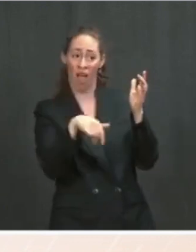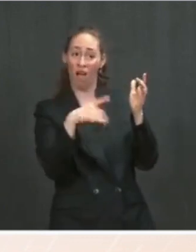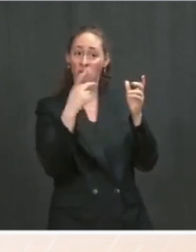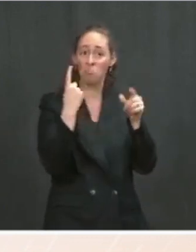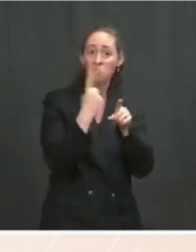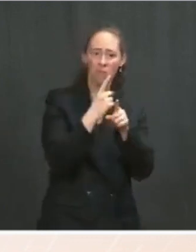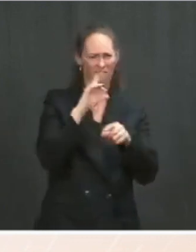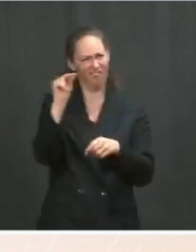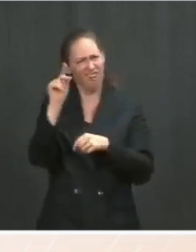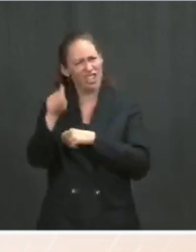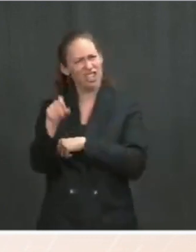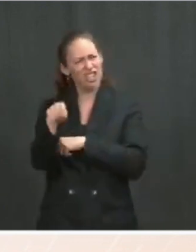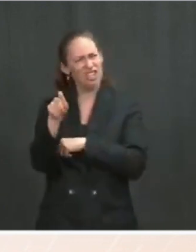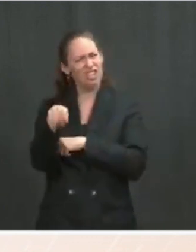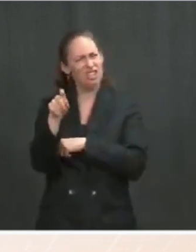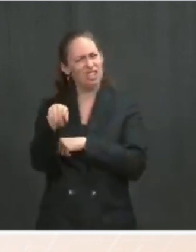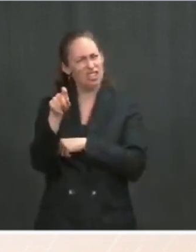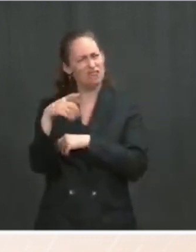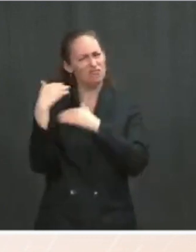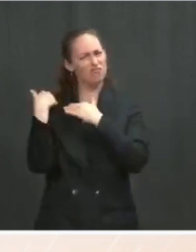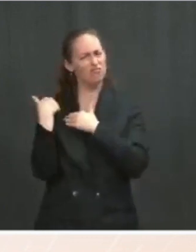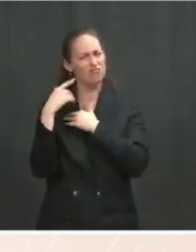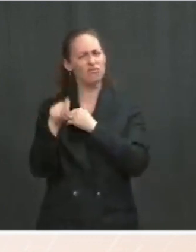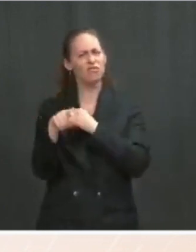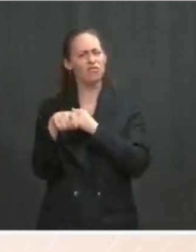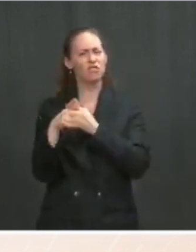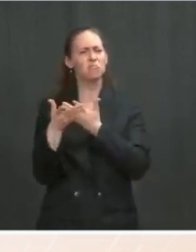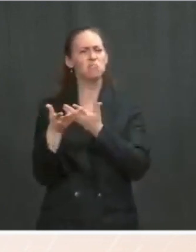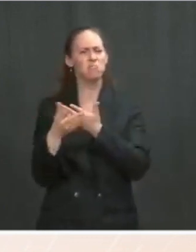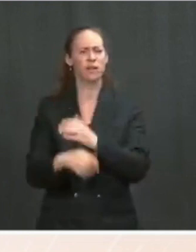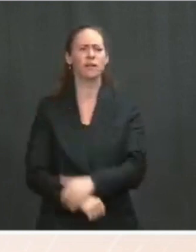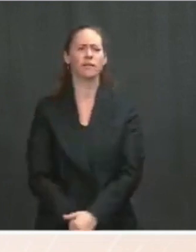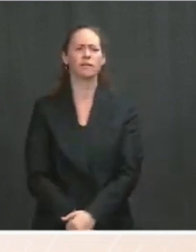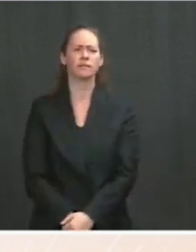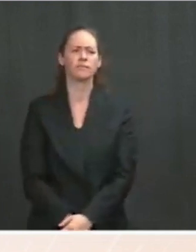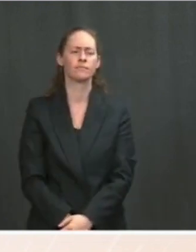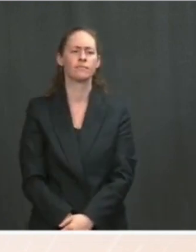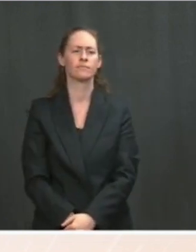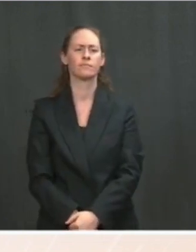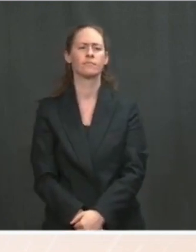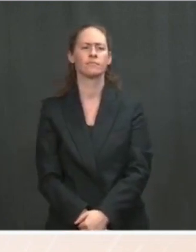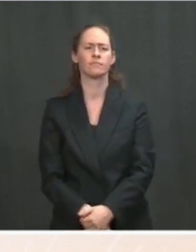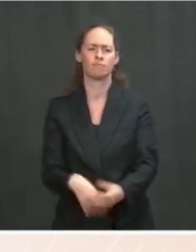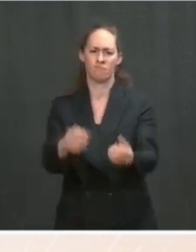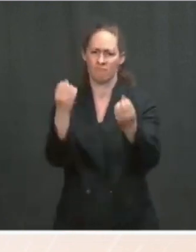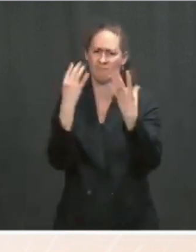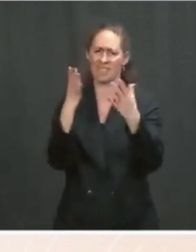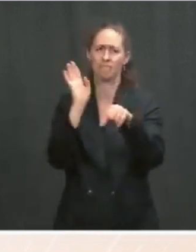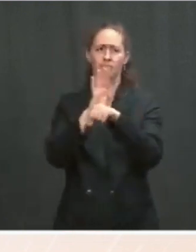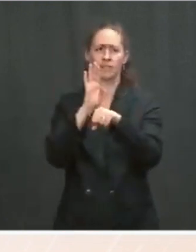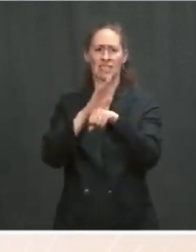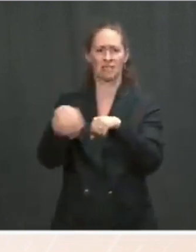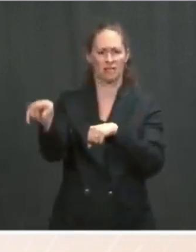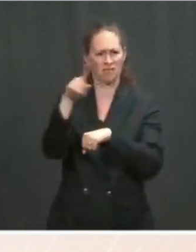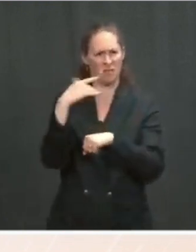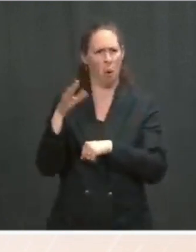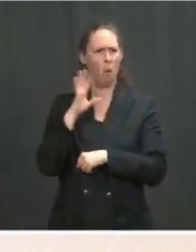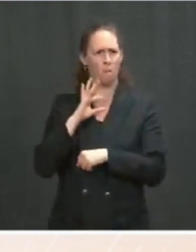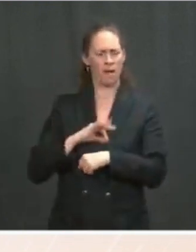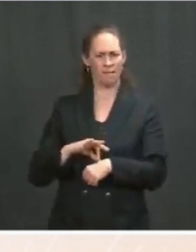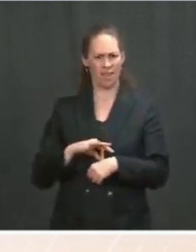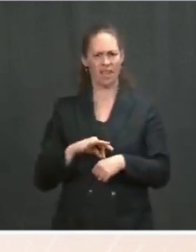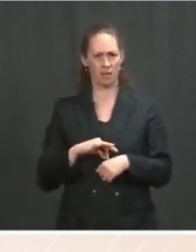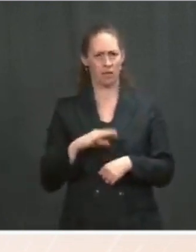is there's lots of ways to do that. We know that a number of corporations hugely benefited financially during the pandemic. They could pay more taxes.